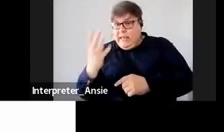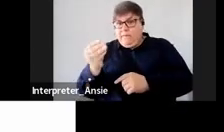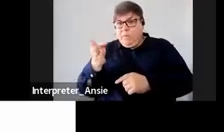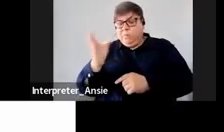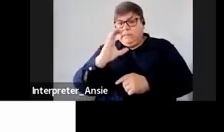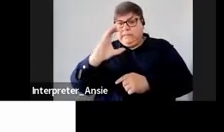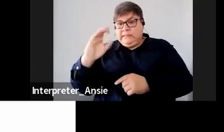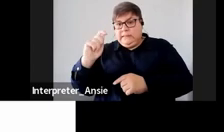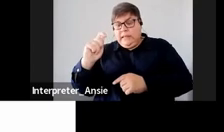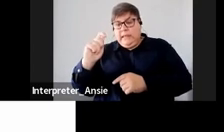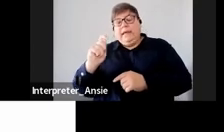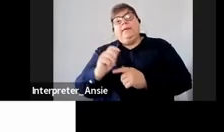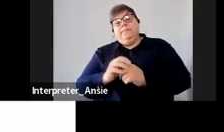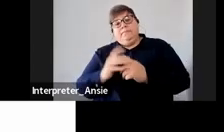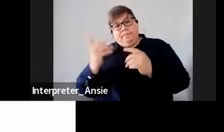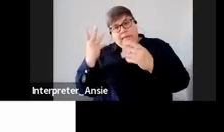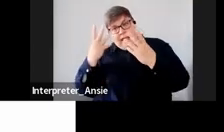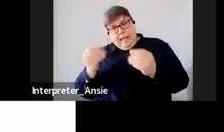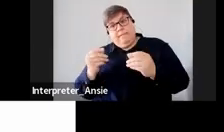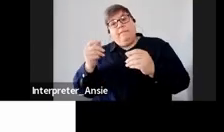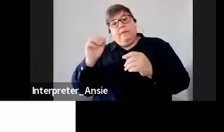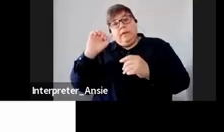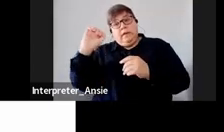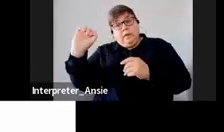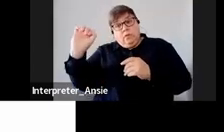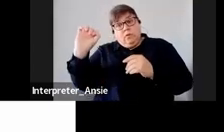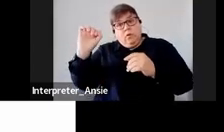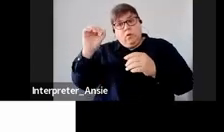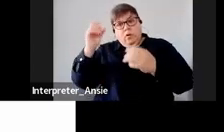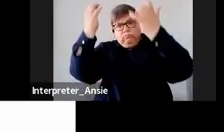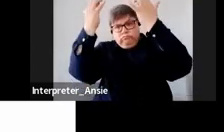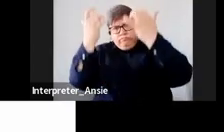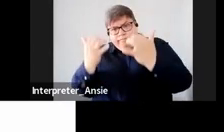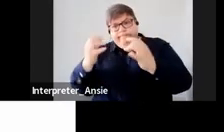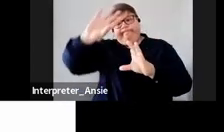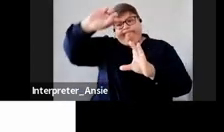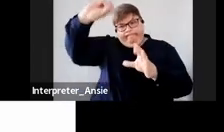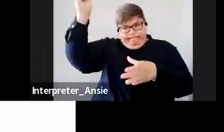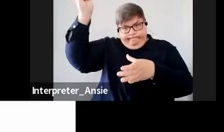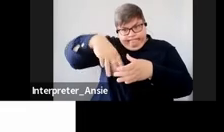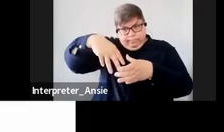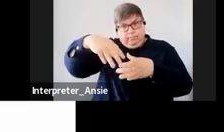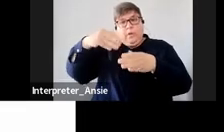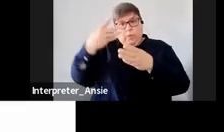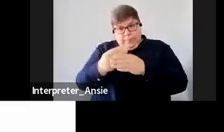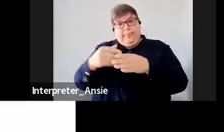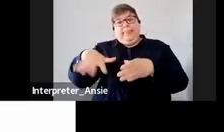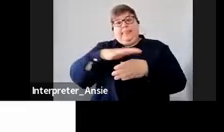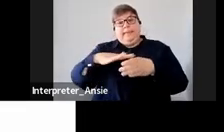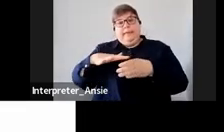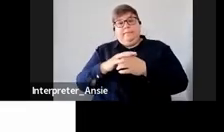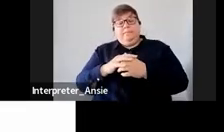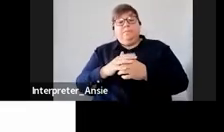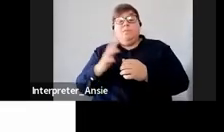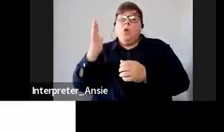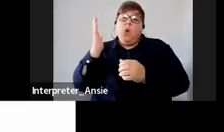disposal and therefore we have to include the CGT calculation in your last assessment so when we